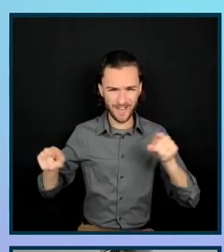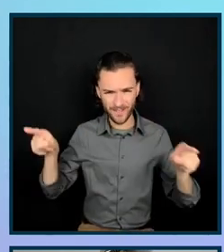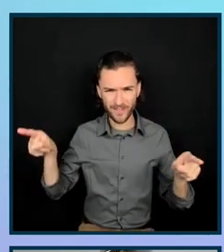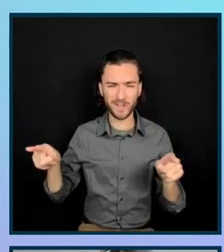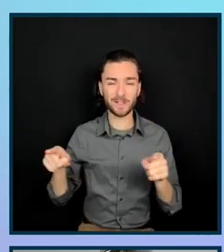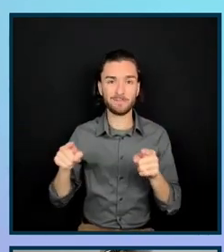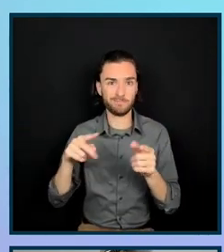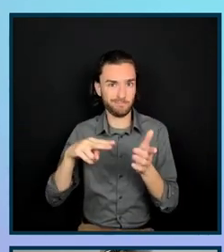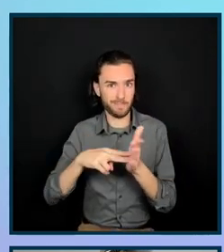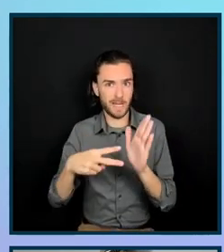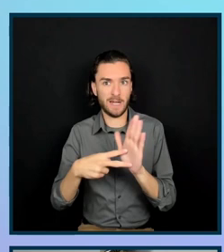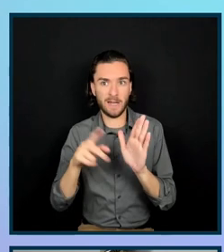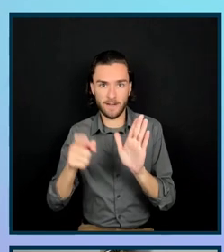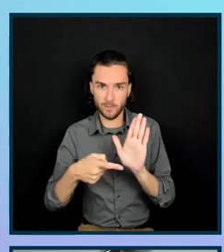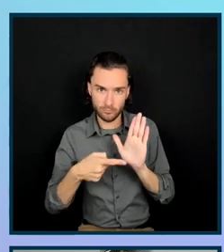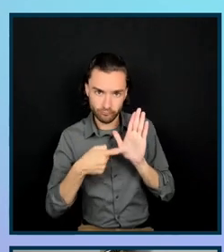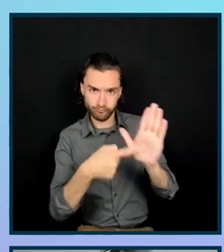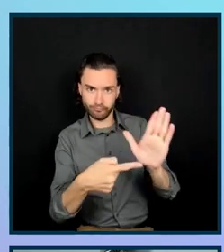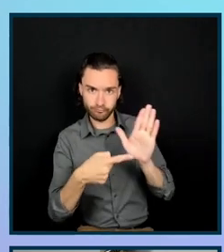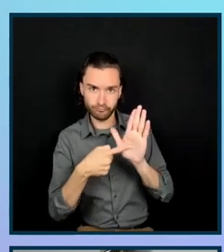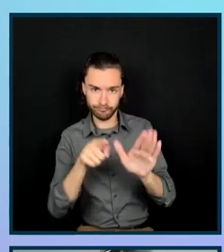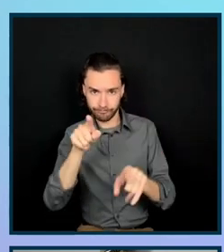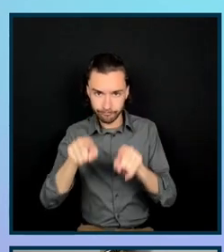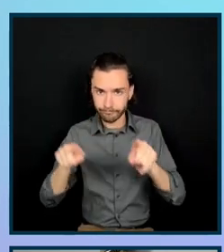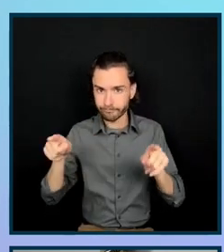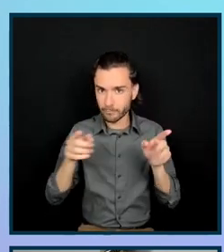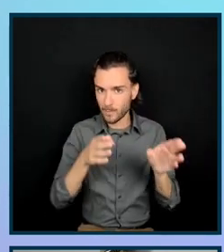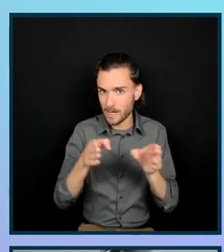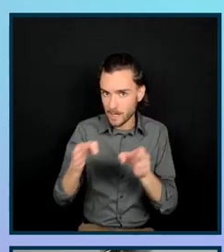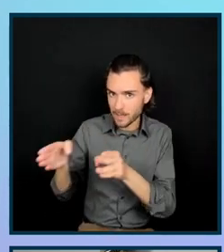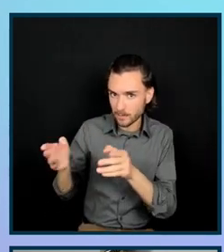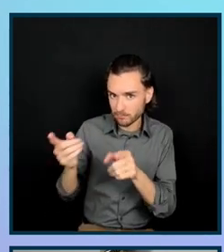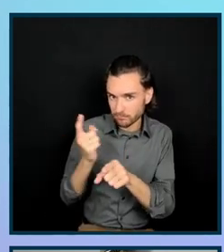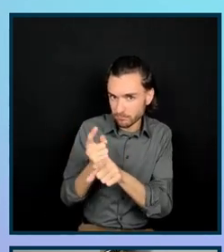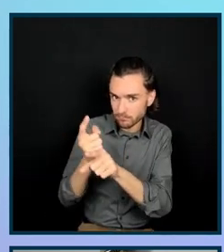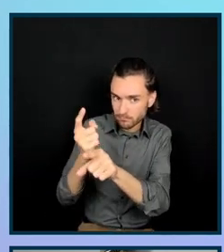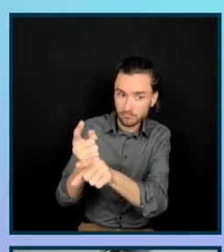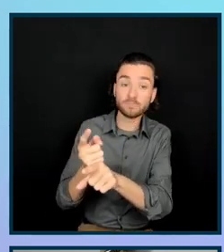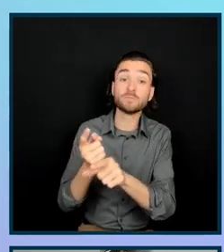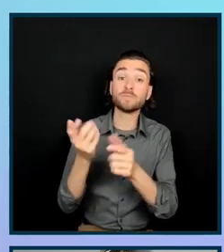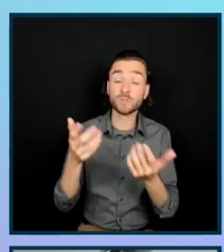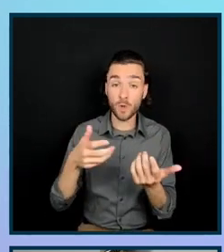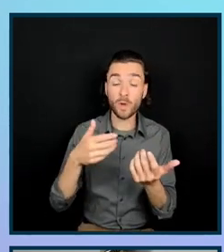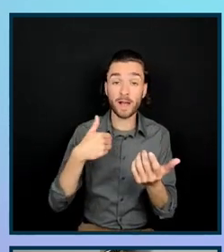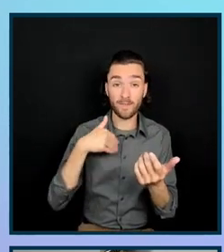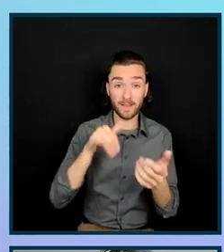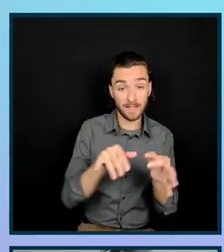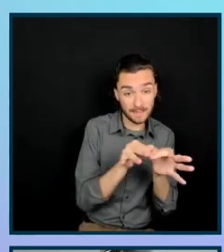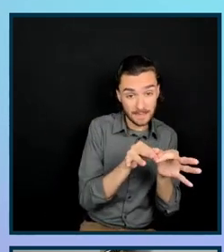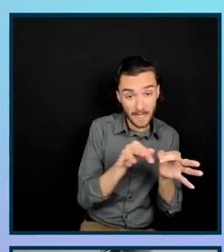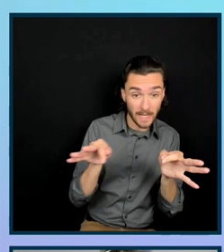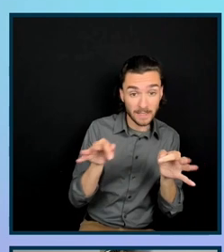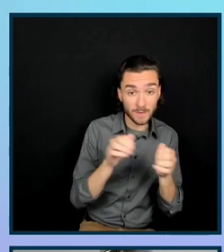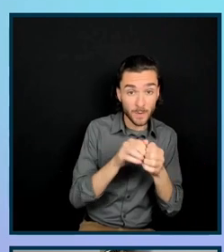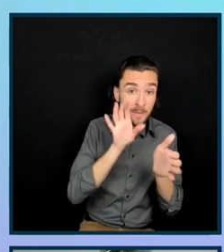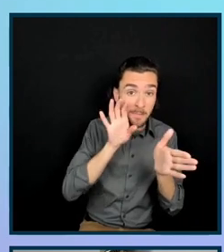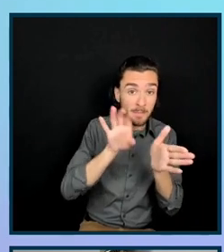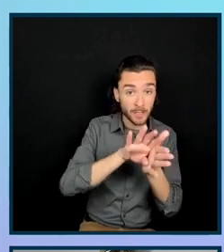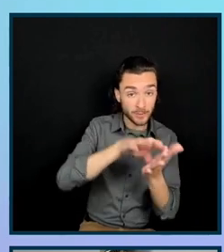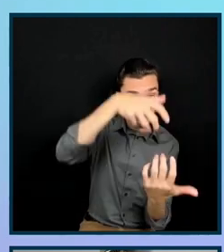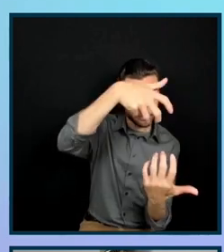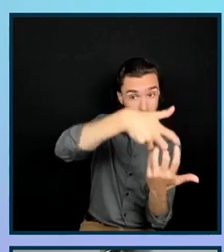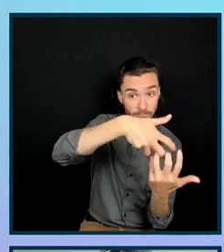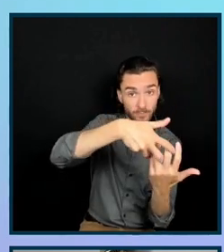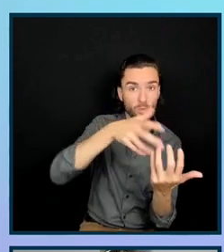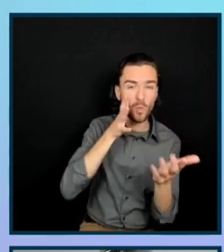in different ways. So for example, pairing meaningful icons with text can help increase scannability and the